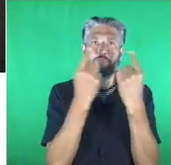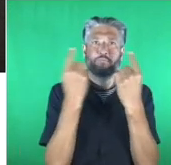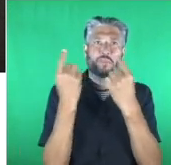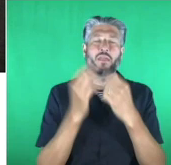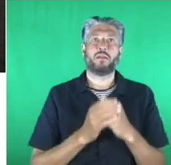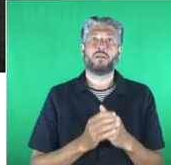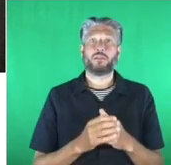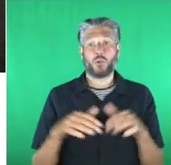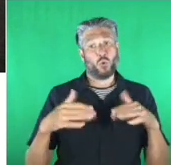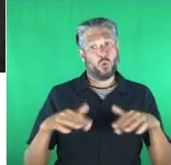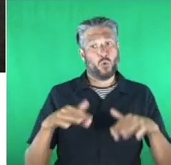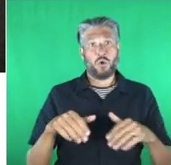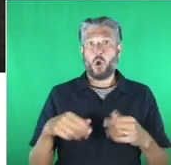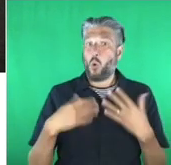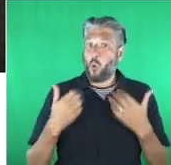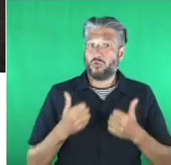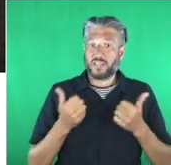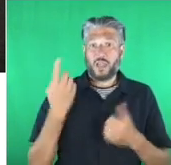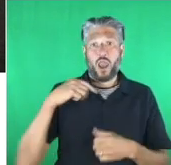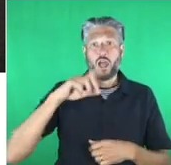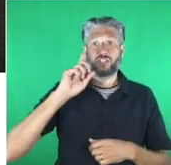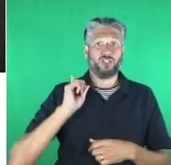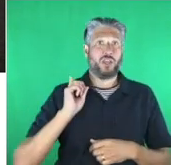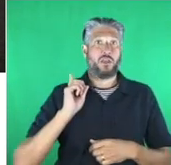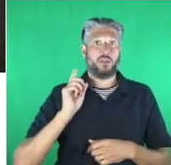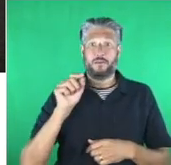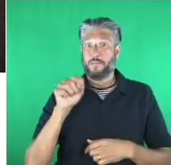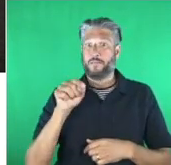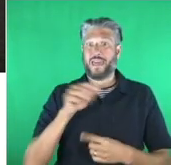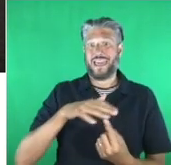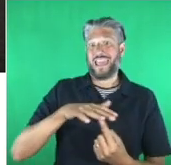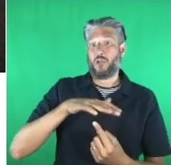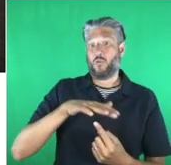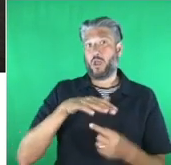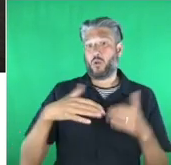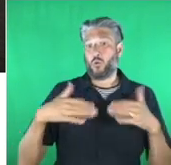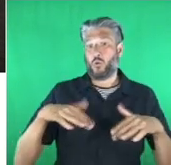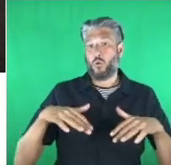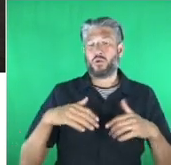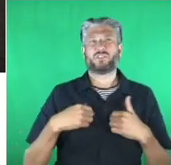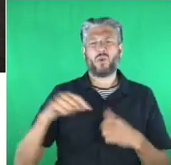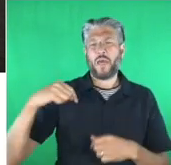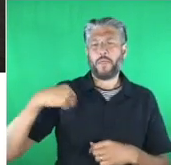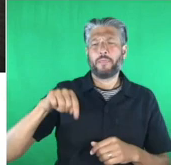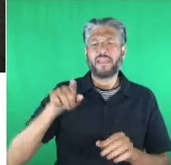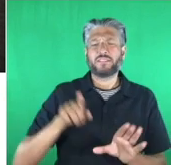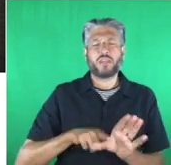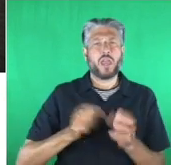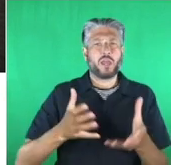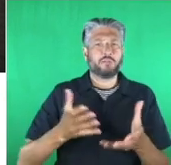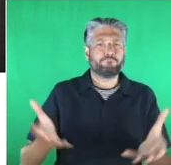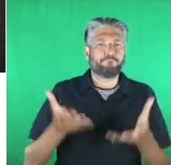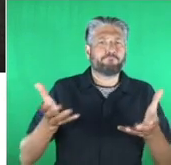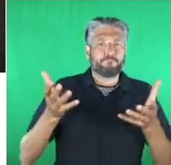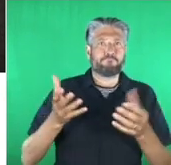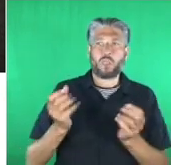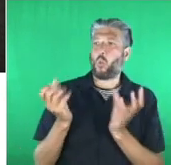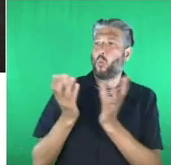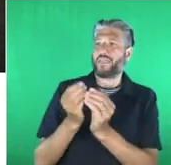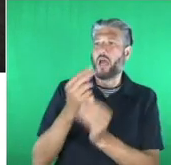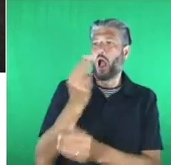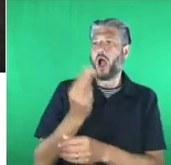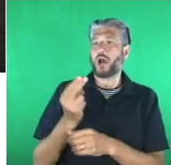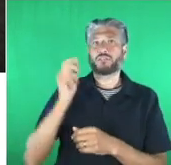already had from this sector we brought it together we've worked with arts council england to promote it and we've had a huge response it's had more responses in this category